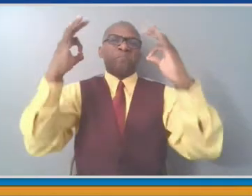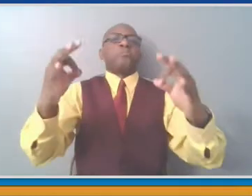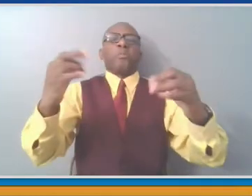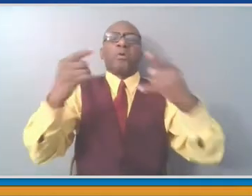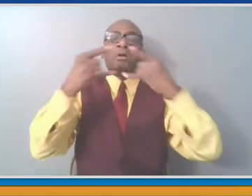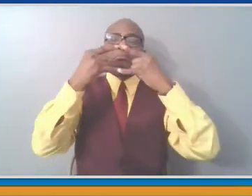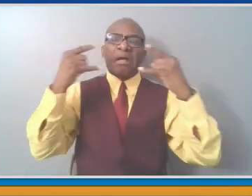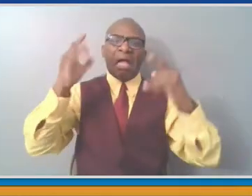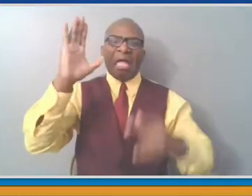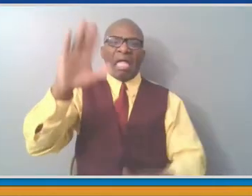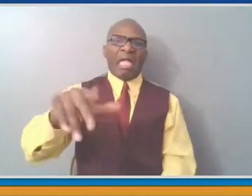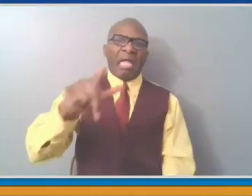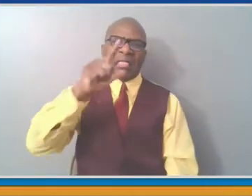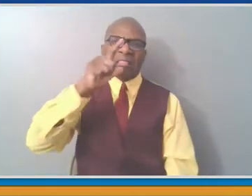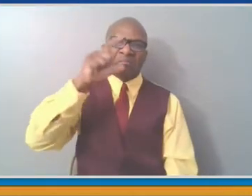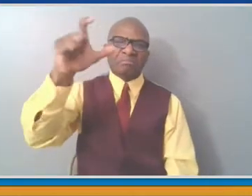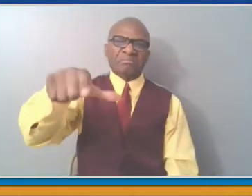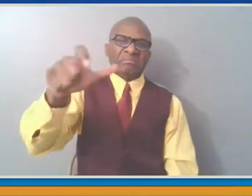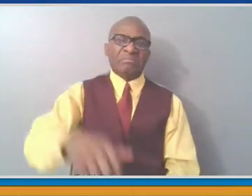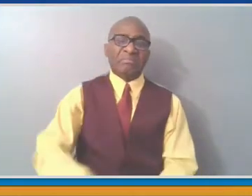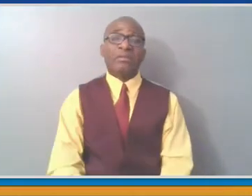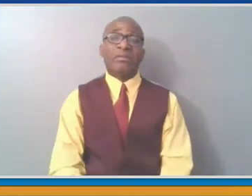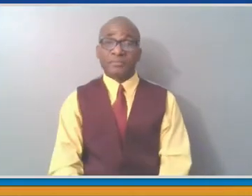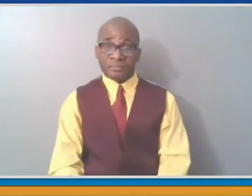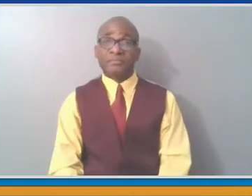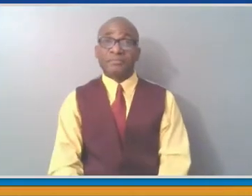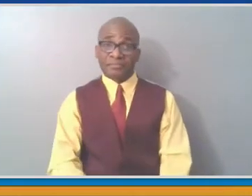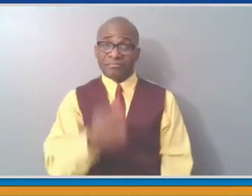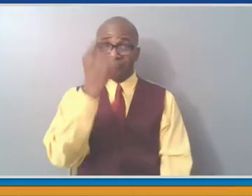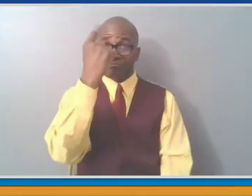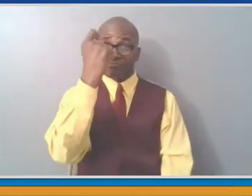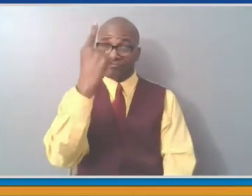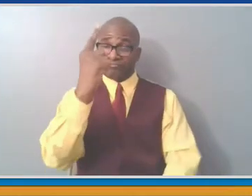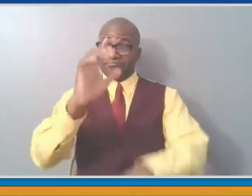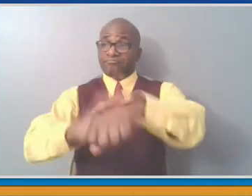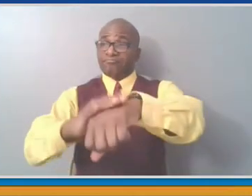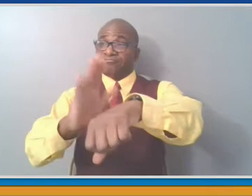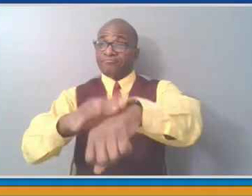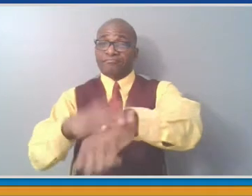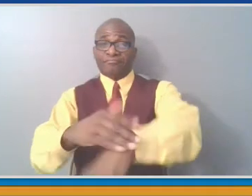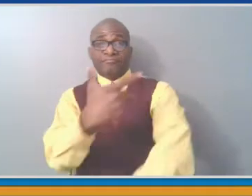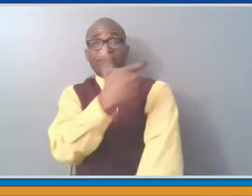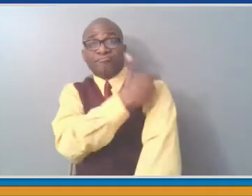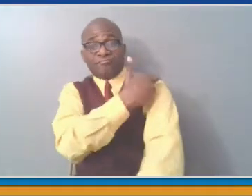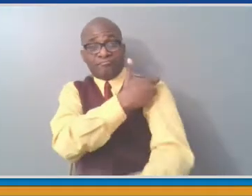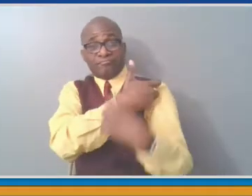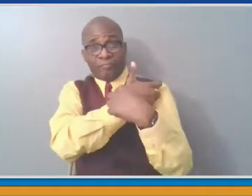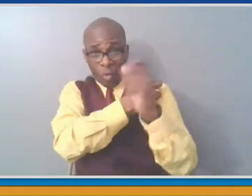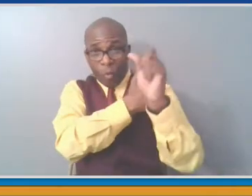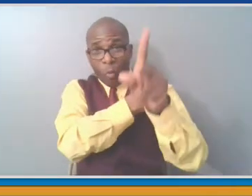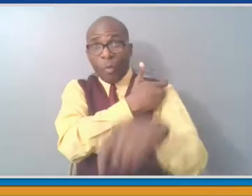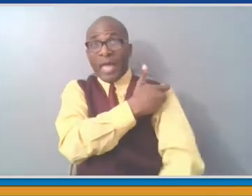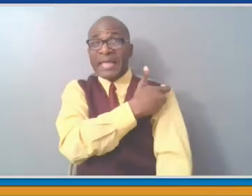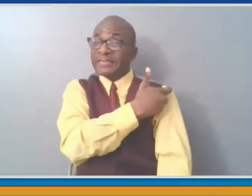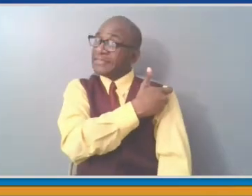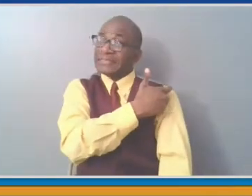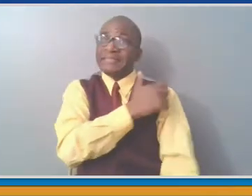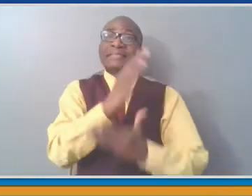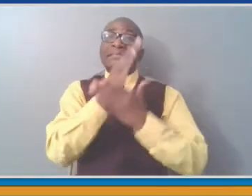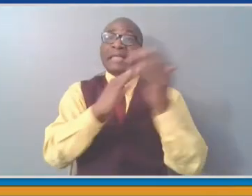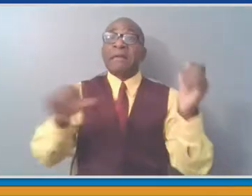are still reluctant to get the vaccine. And look, I get it. We are living at a time when many people are skeptical